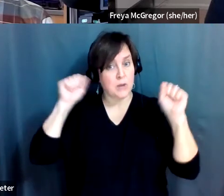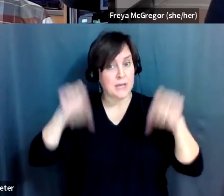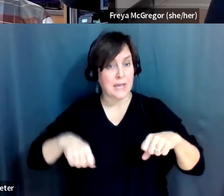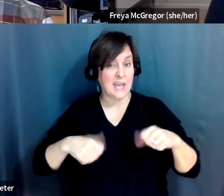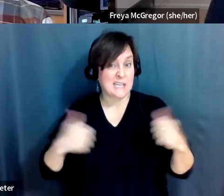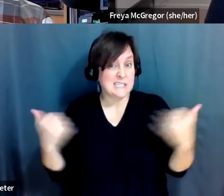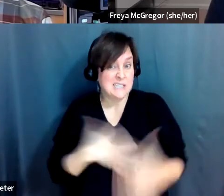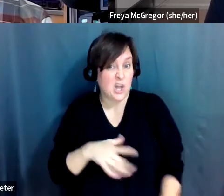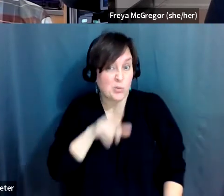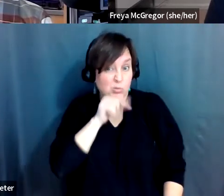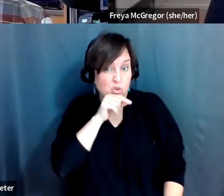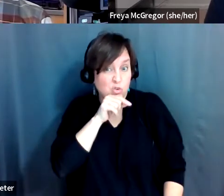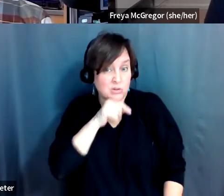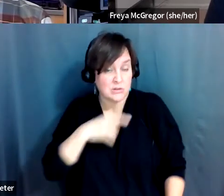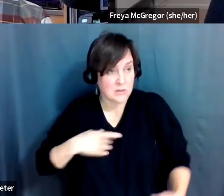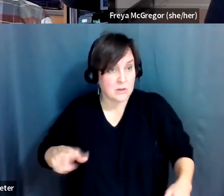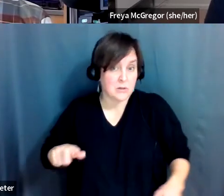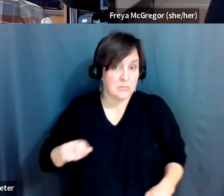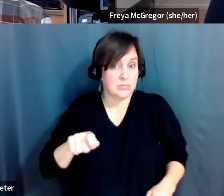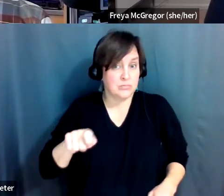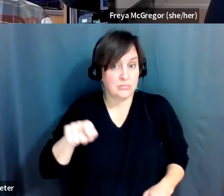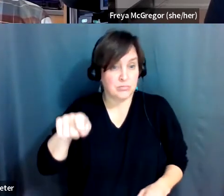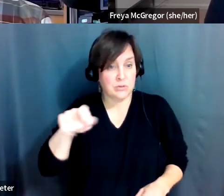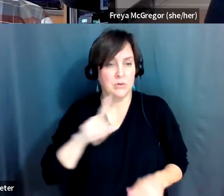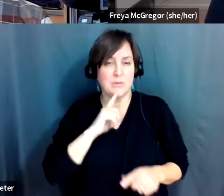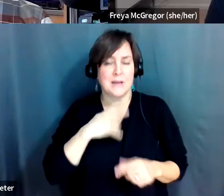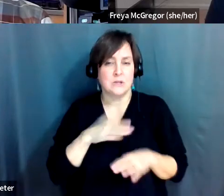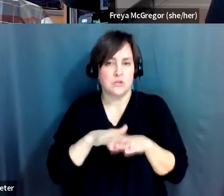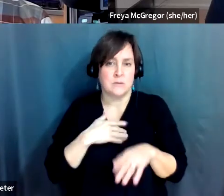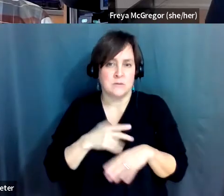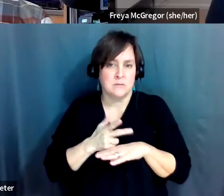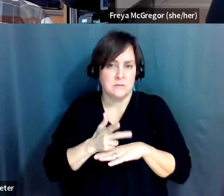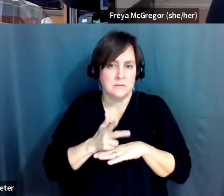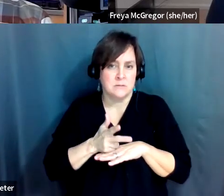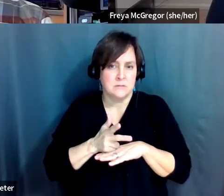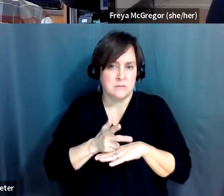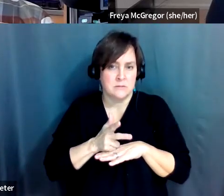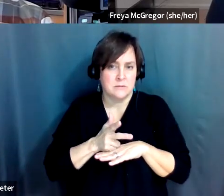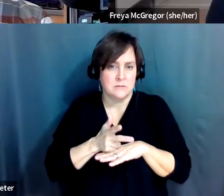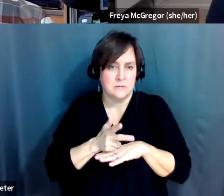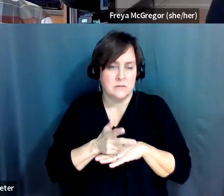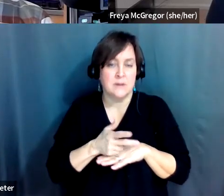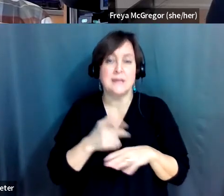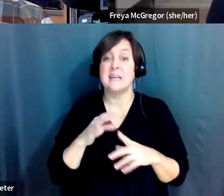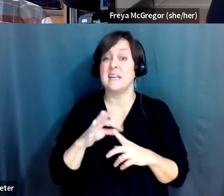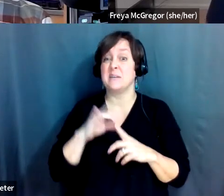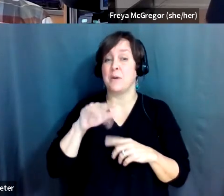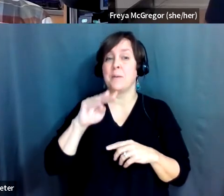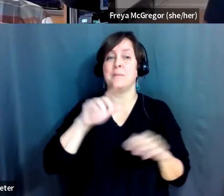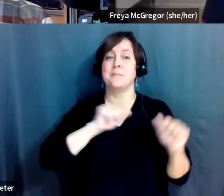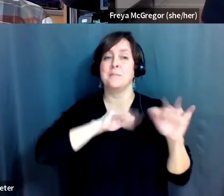birds off. Um, and so I really creep along, um, especially with the migratory, uh,